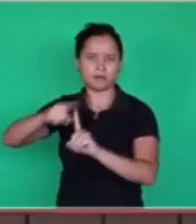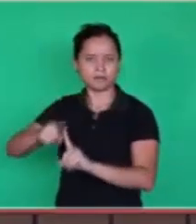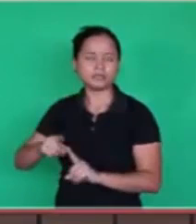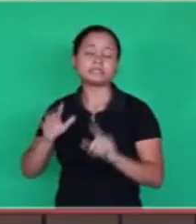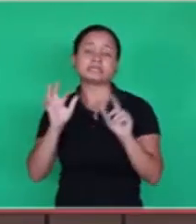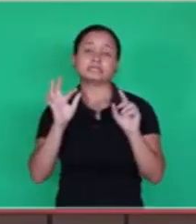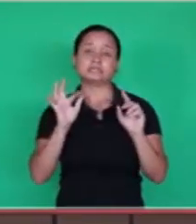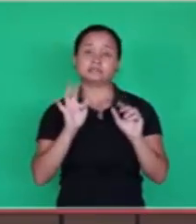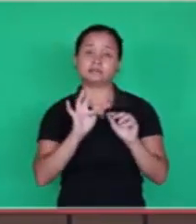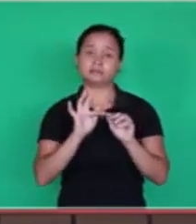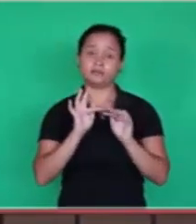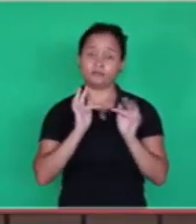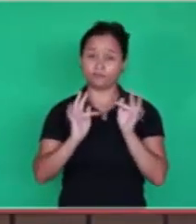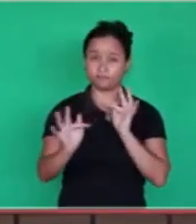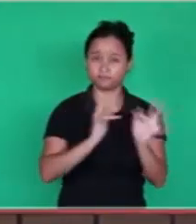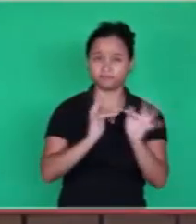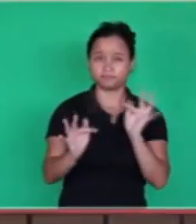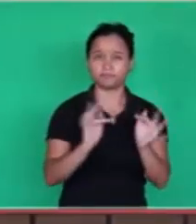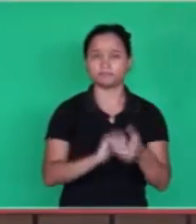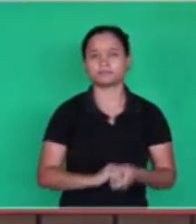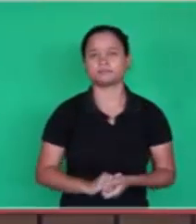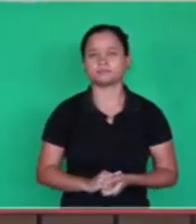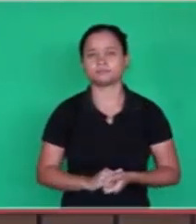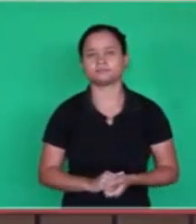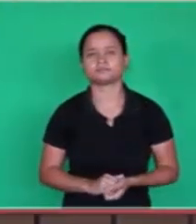something new.